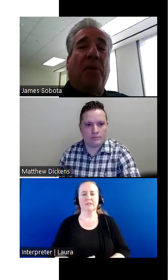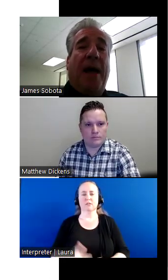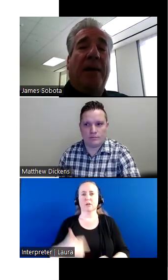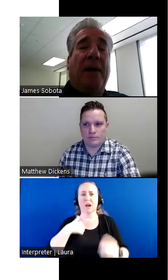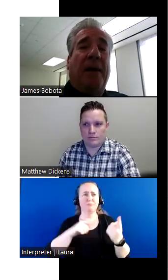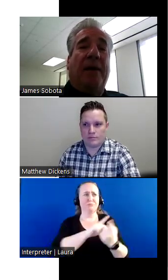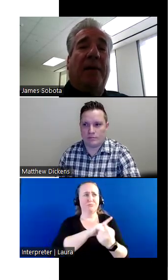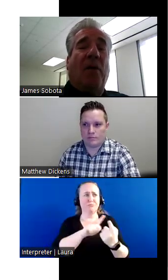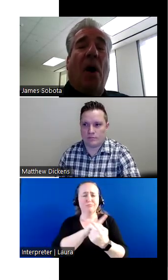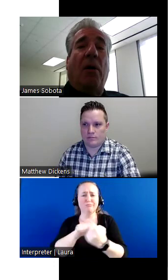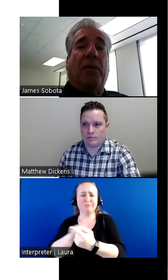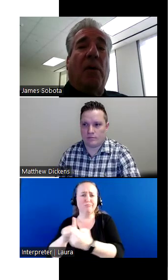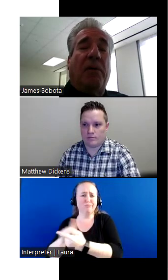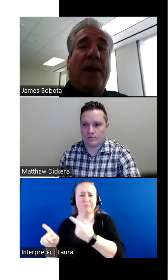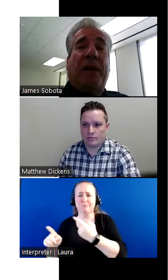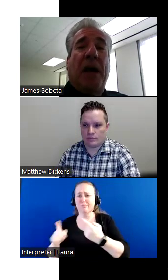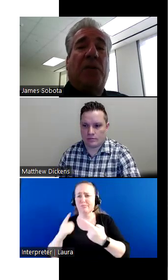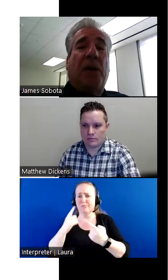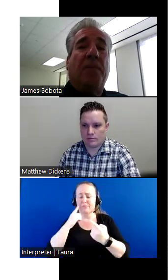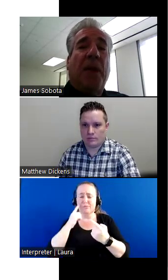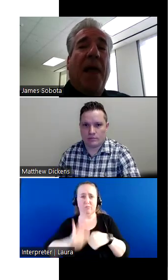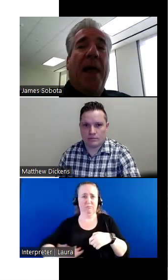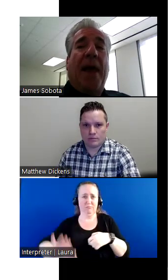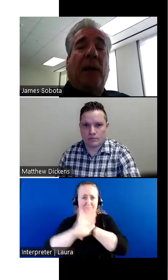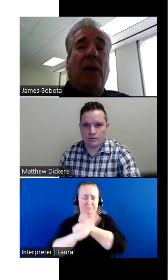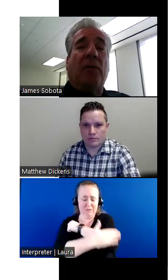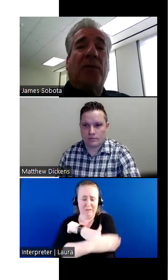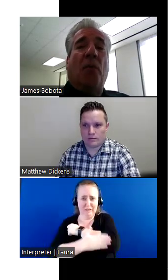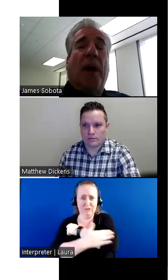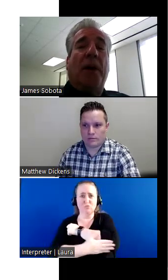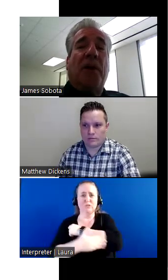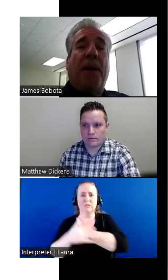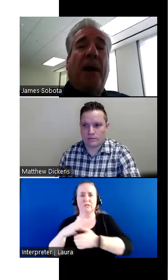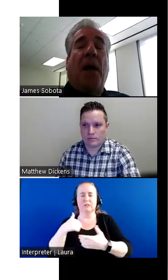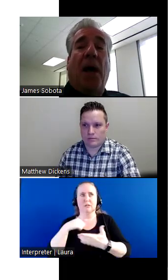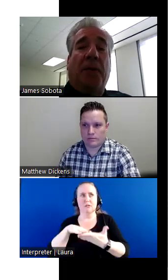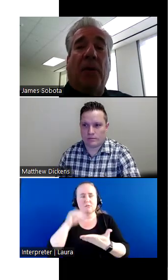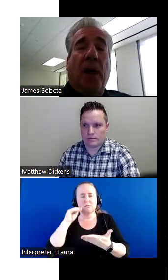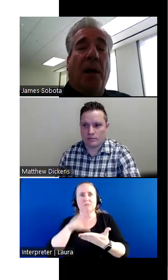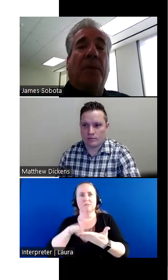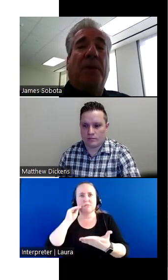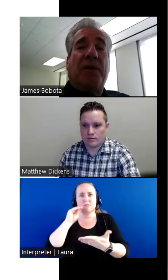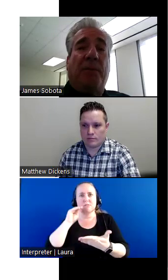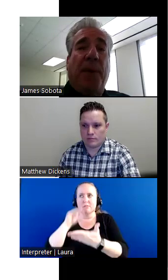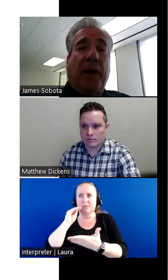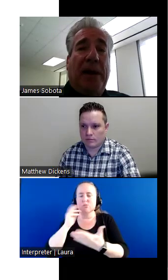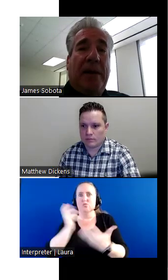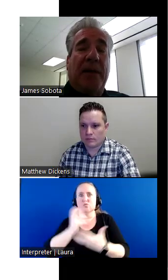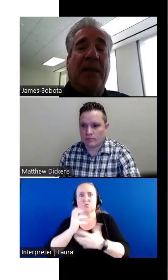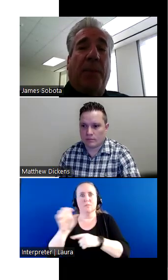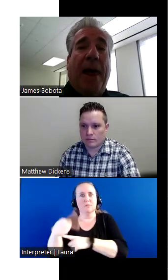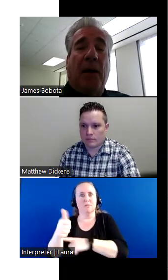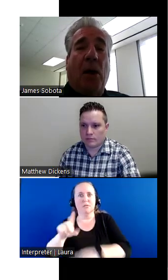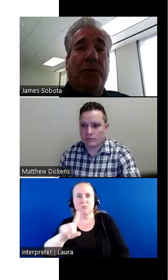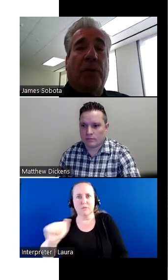people not, uh, through all throughout the country, and I learned so much about other disabilities